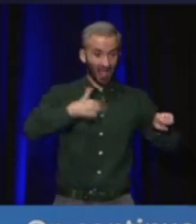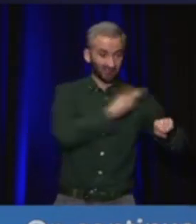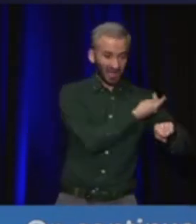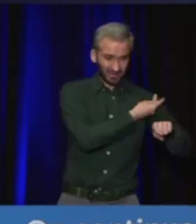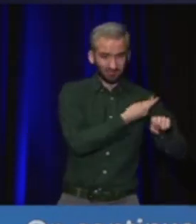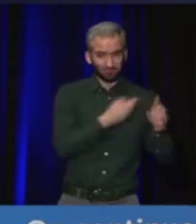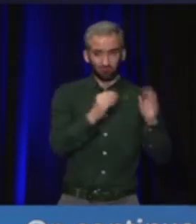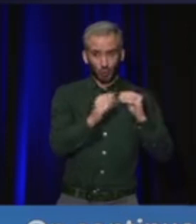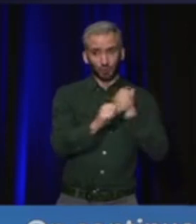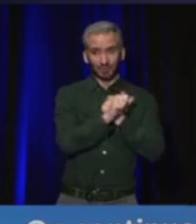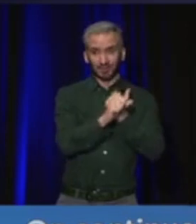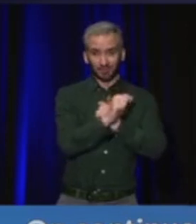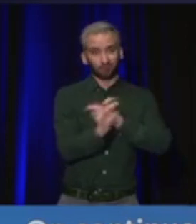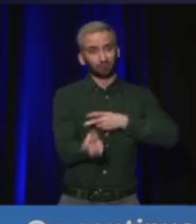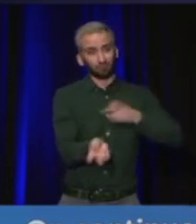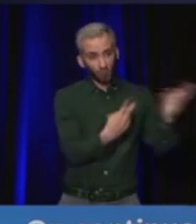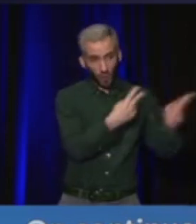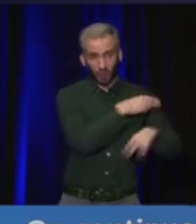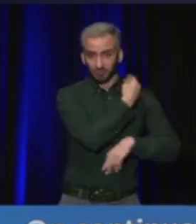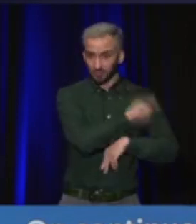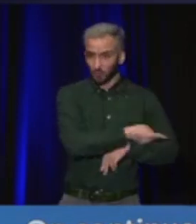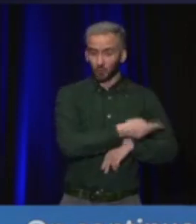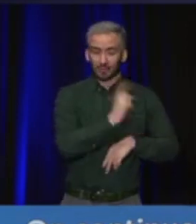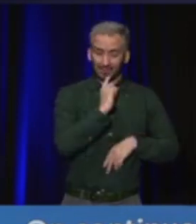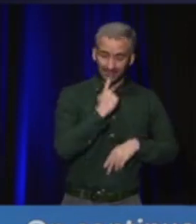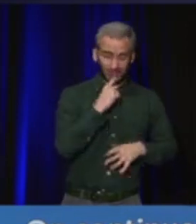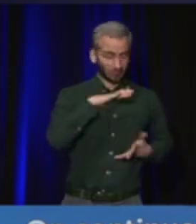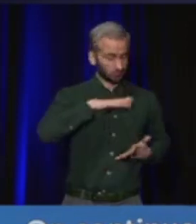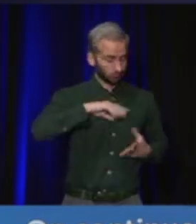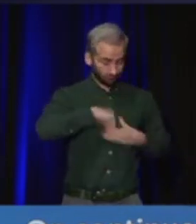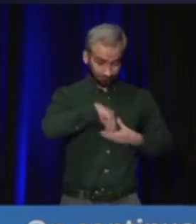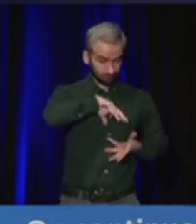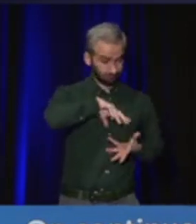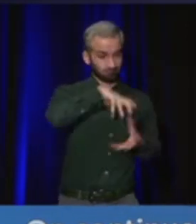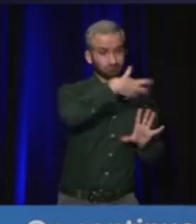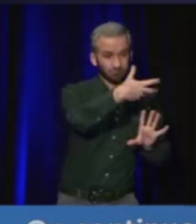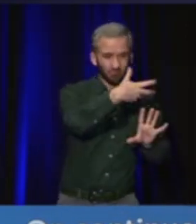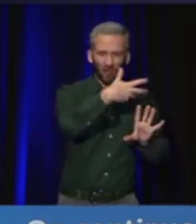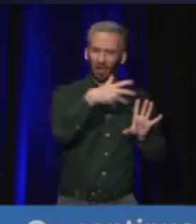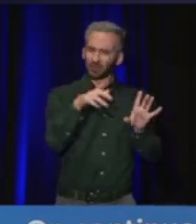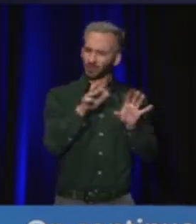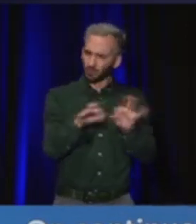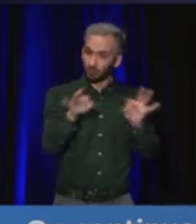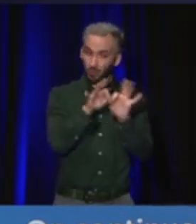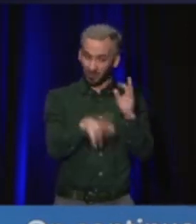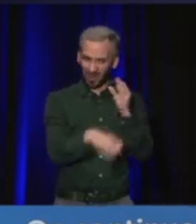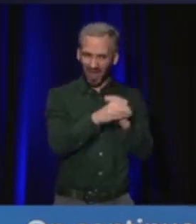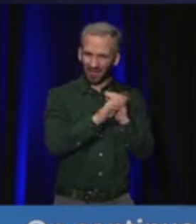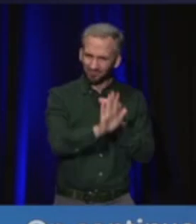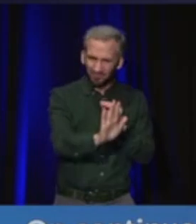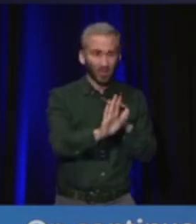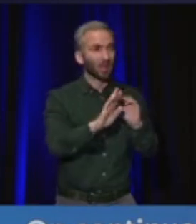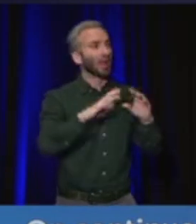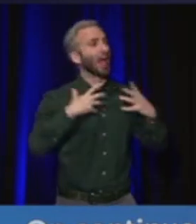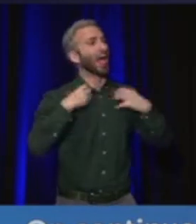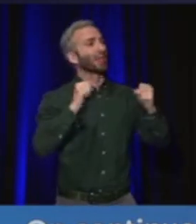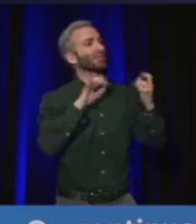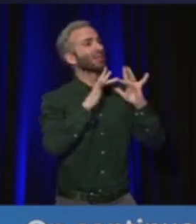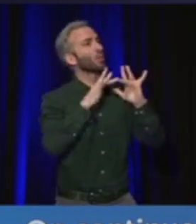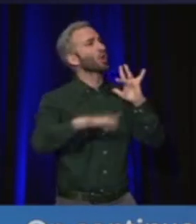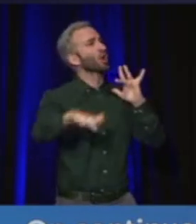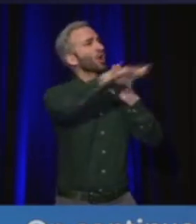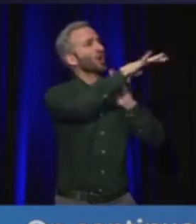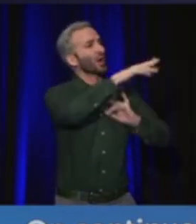also it's important to tell them that they put at risk our healthcare network because